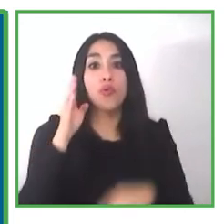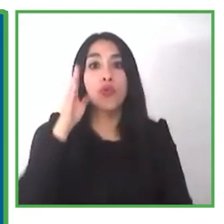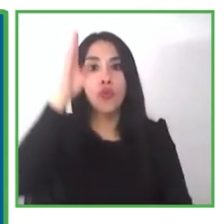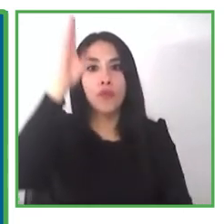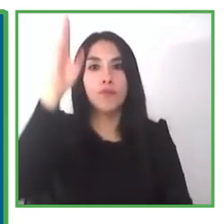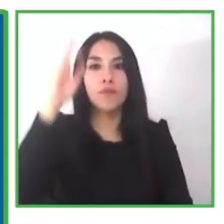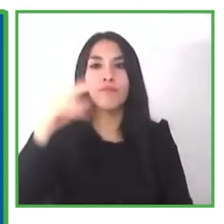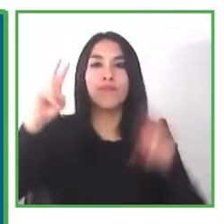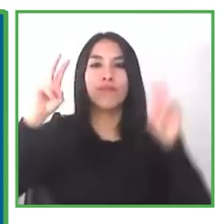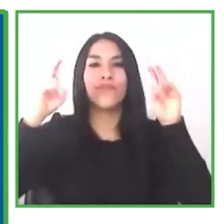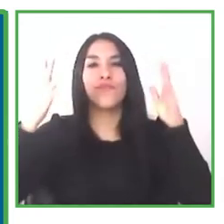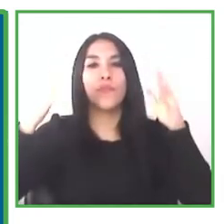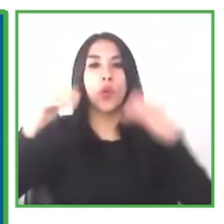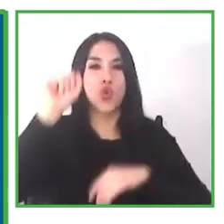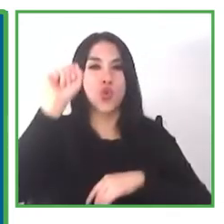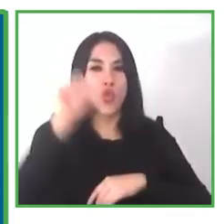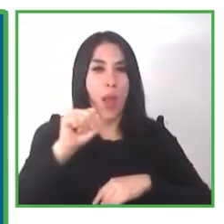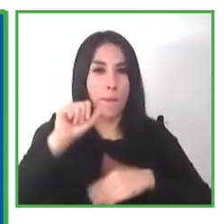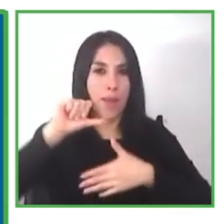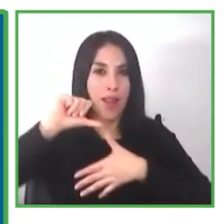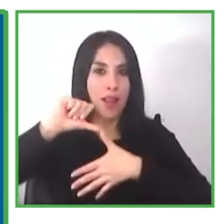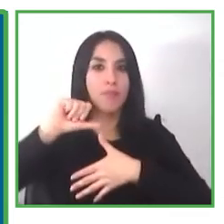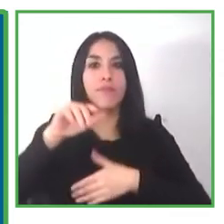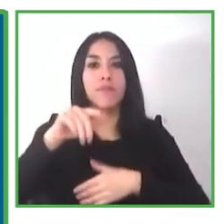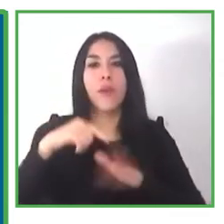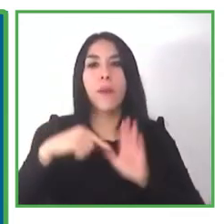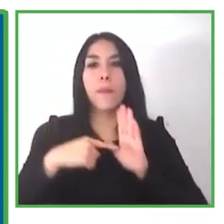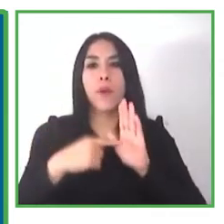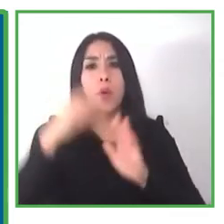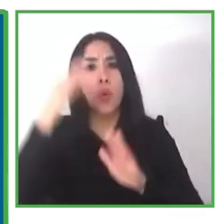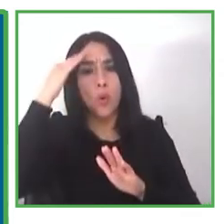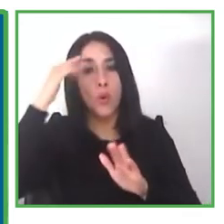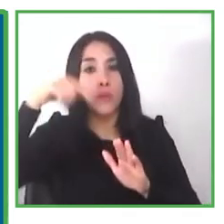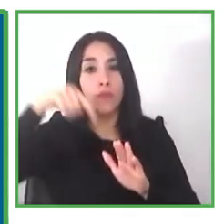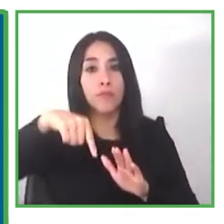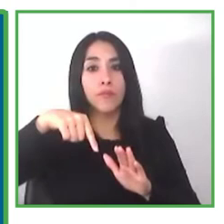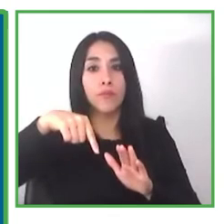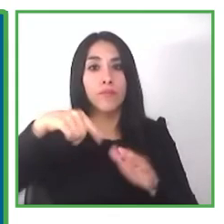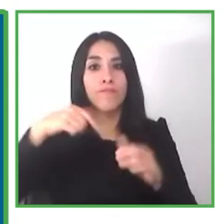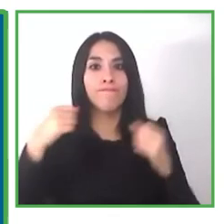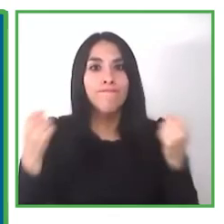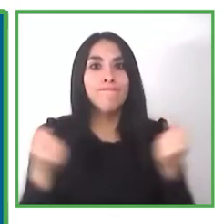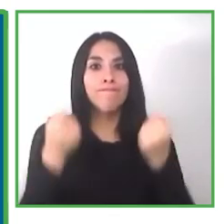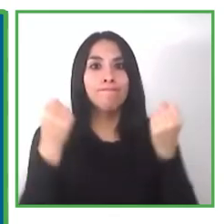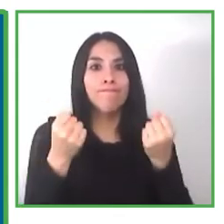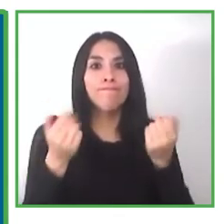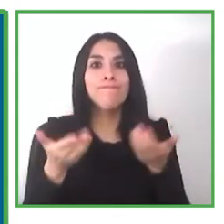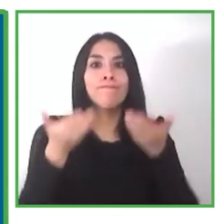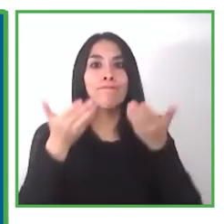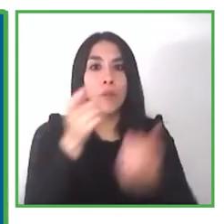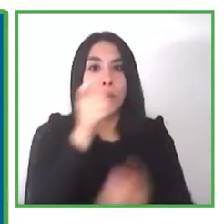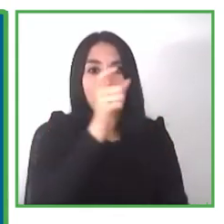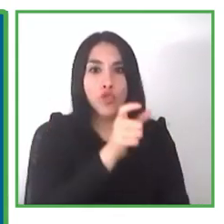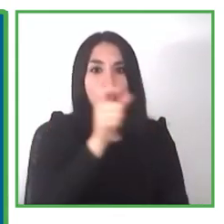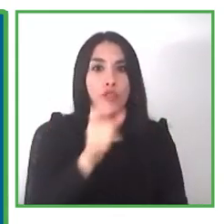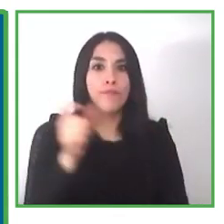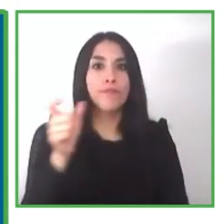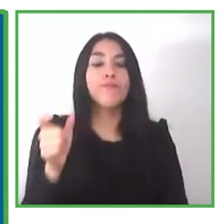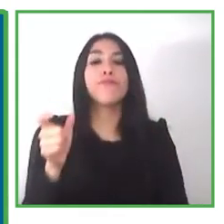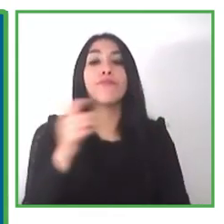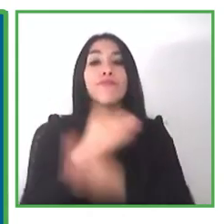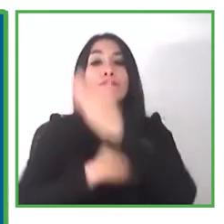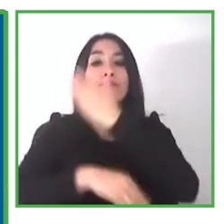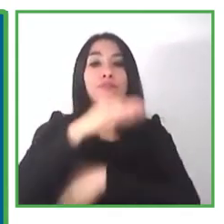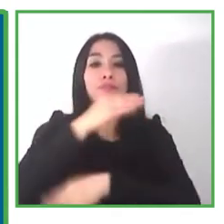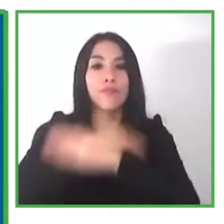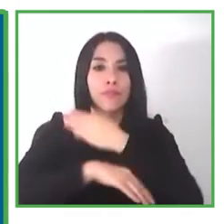america this is quite an example and it's good to know this type of promotion that you're giving people